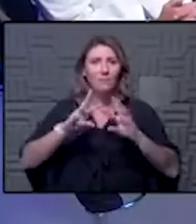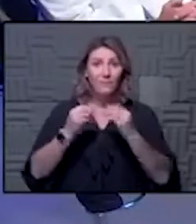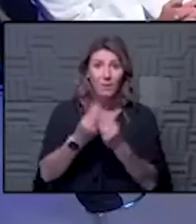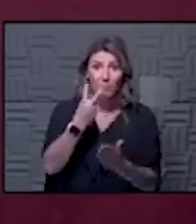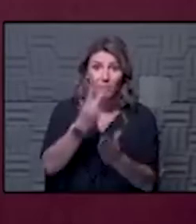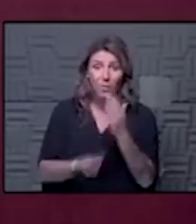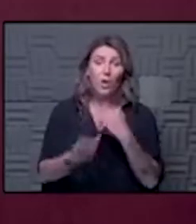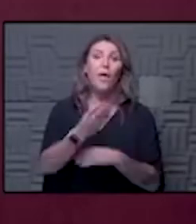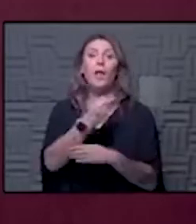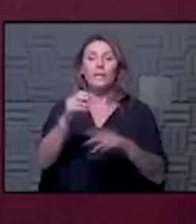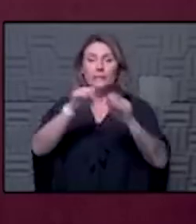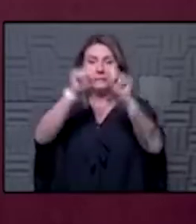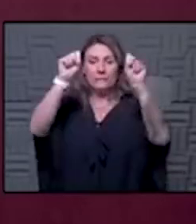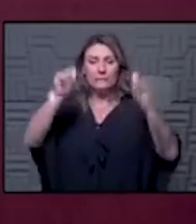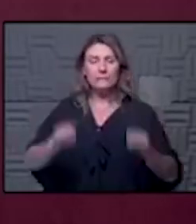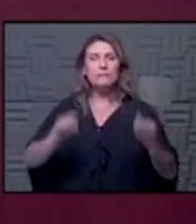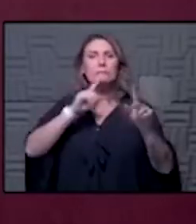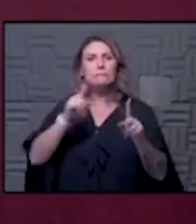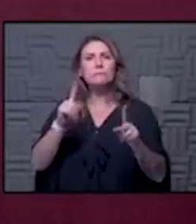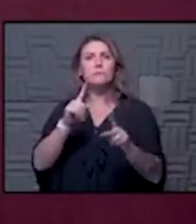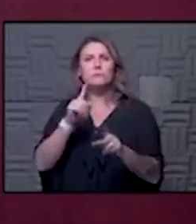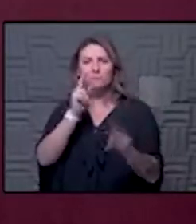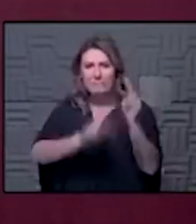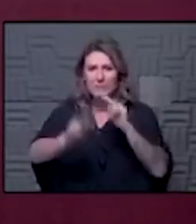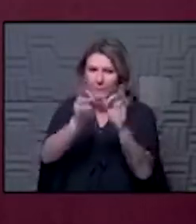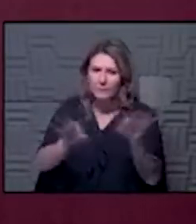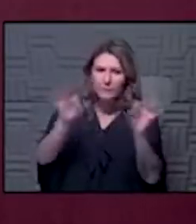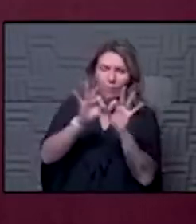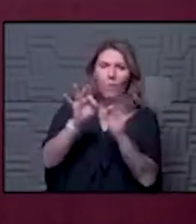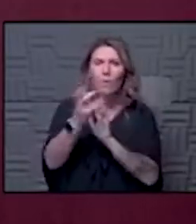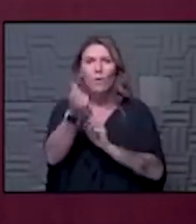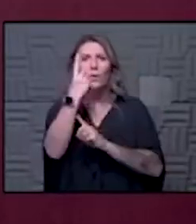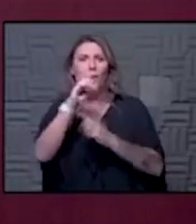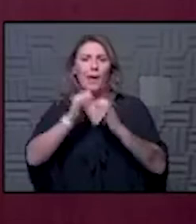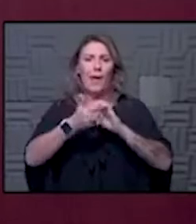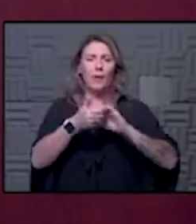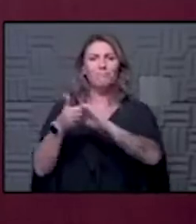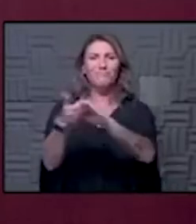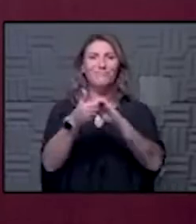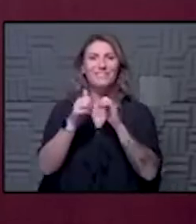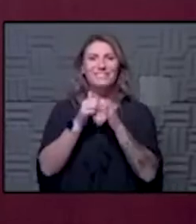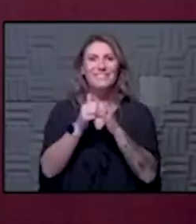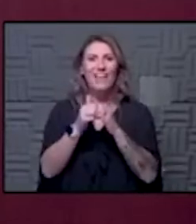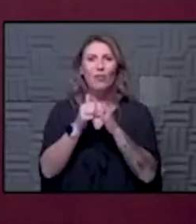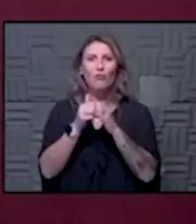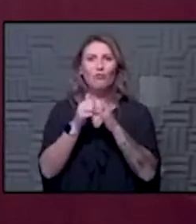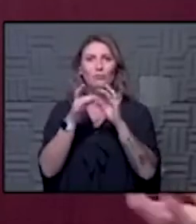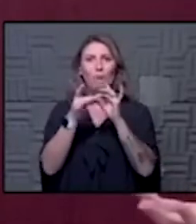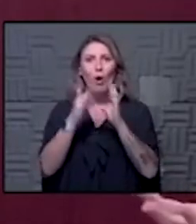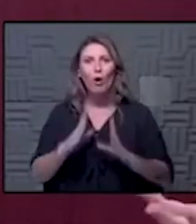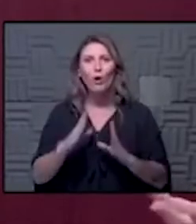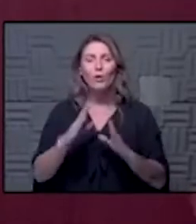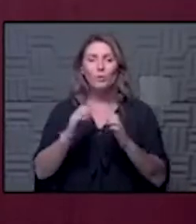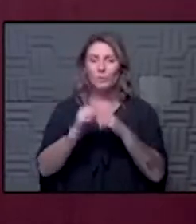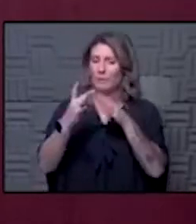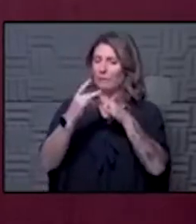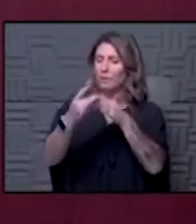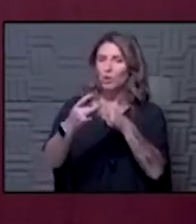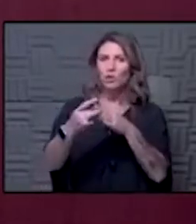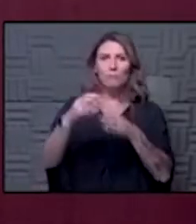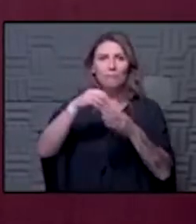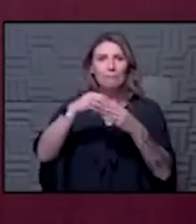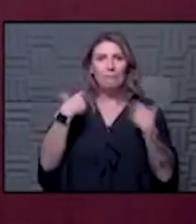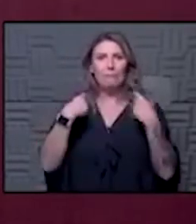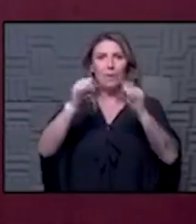that the system drivers are important to look at too and understand how we work together as partners with our leadership in our health system